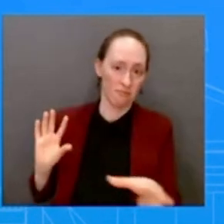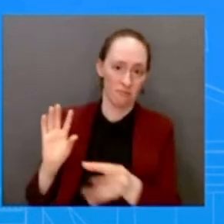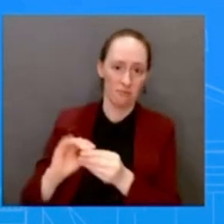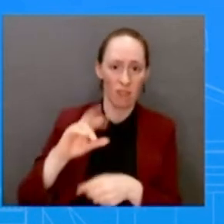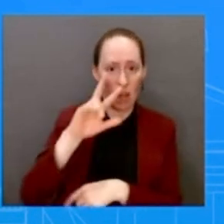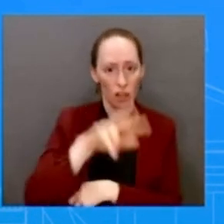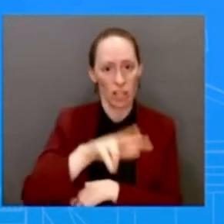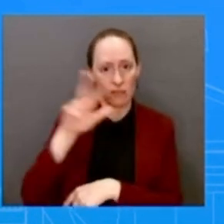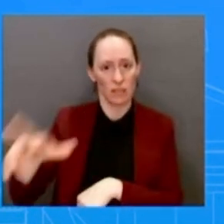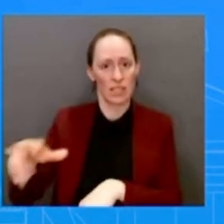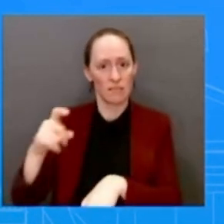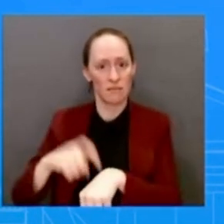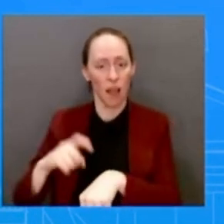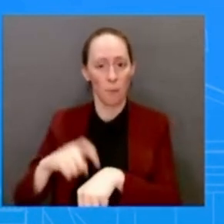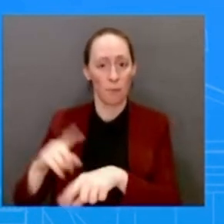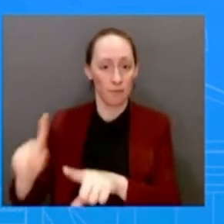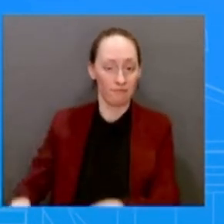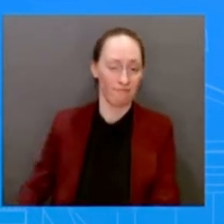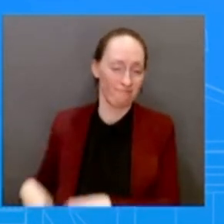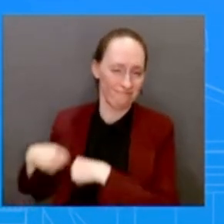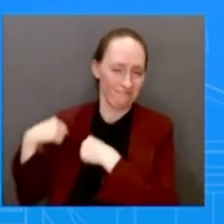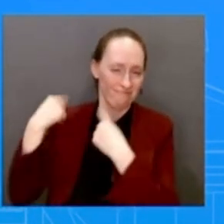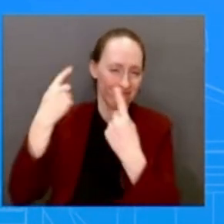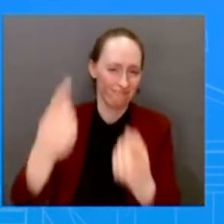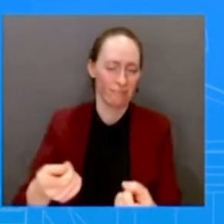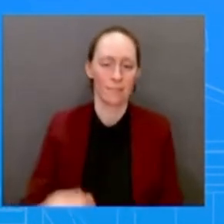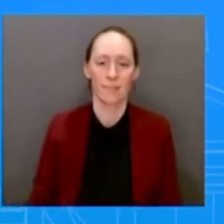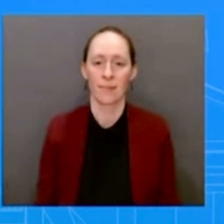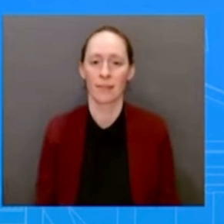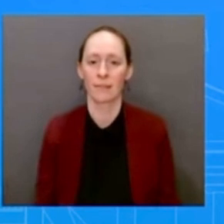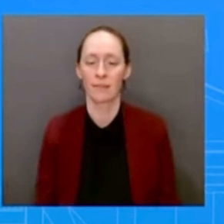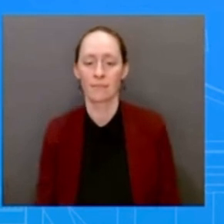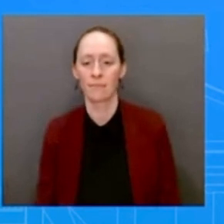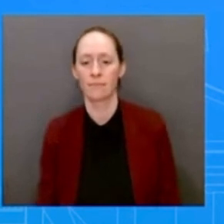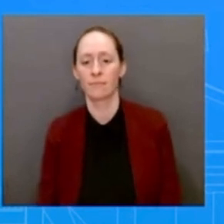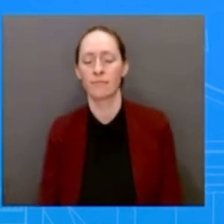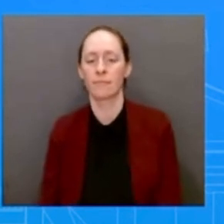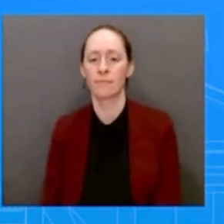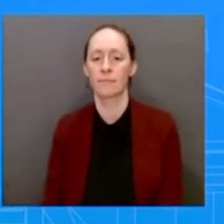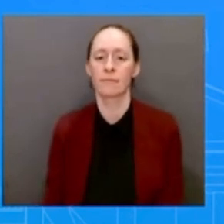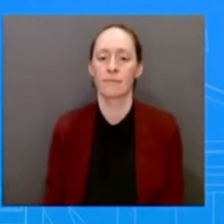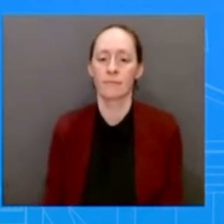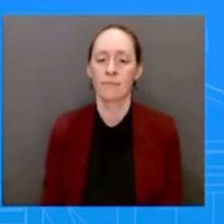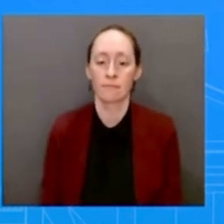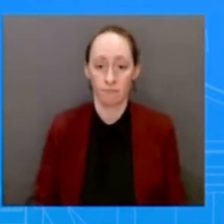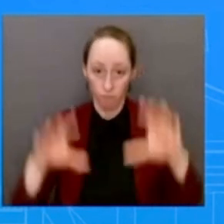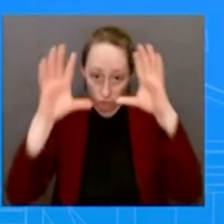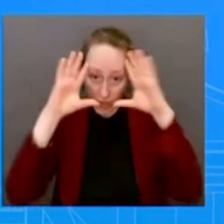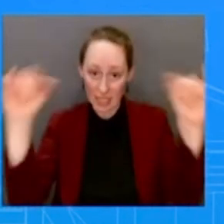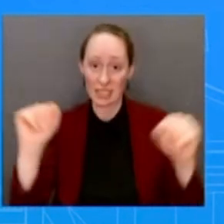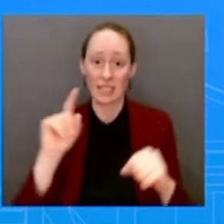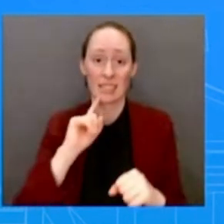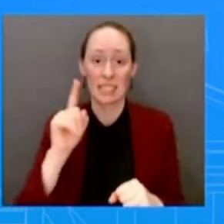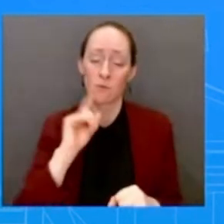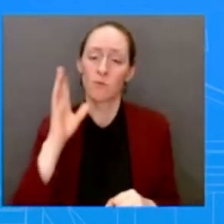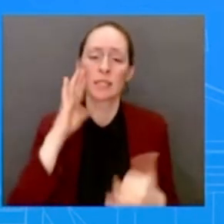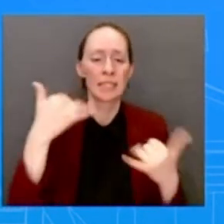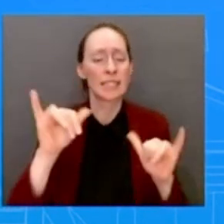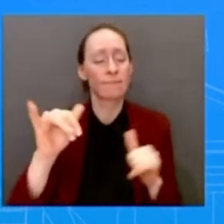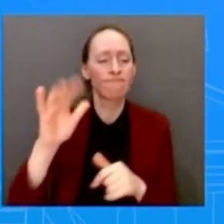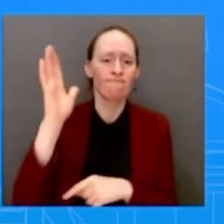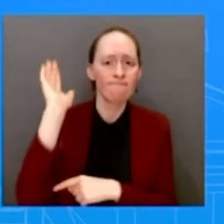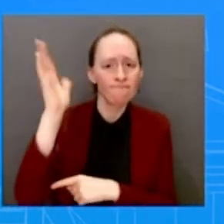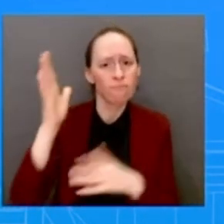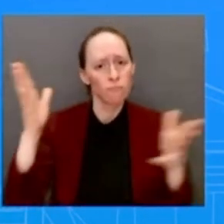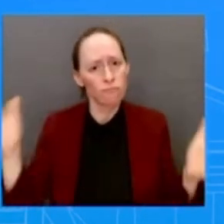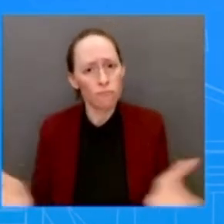need on the ground. And look, you've heard President Zelenskyy talk about peace and wanting to move forward with peace, but